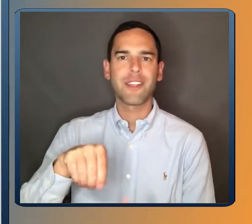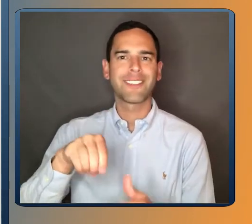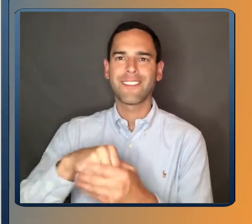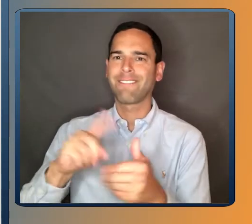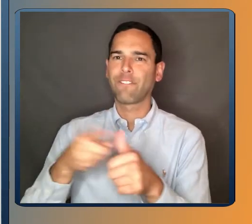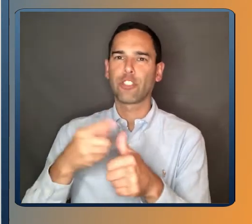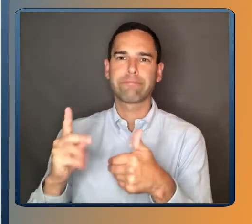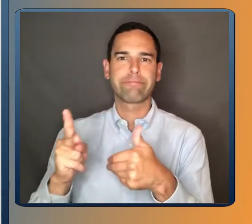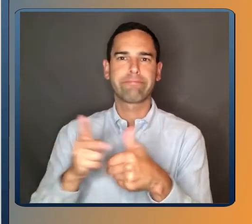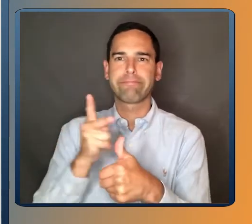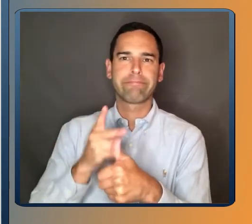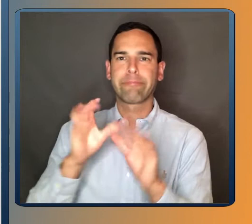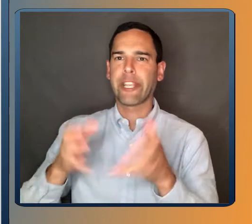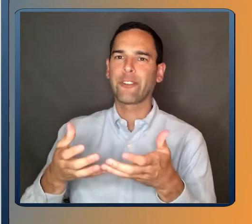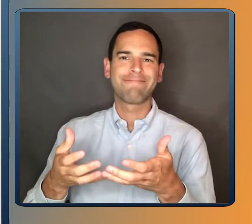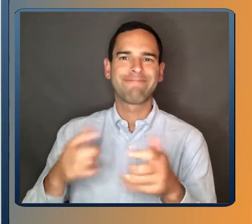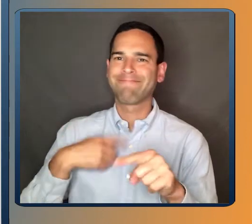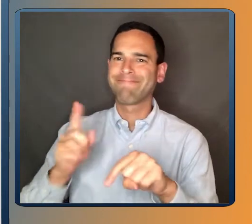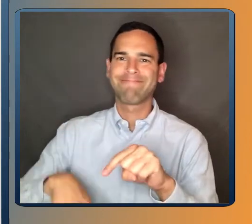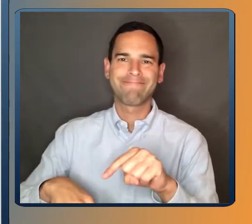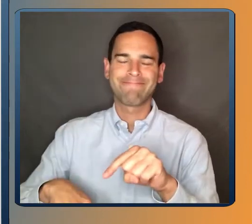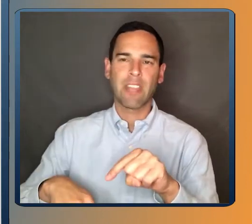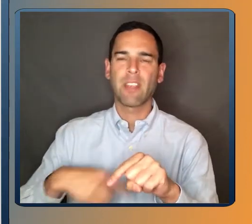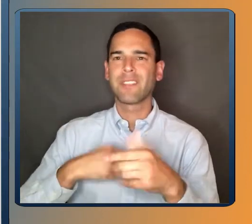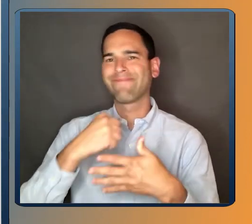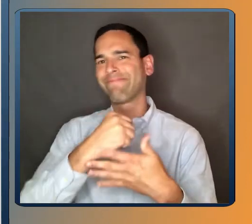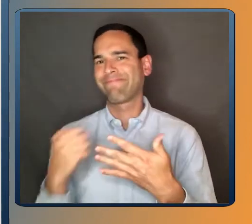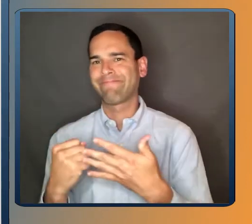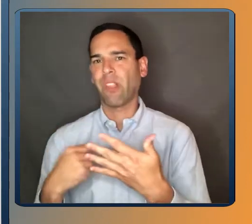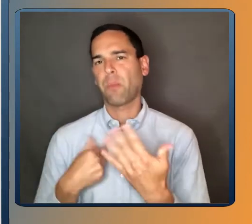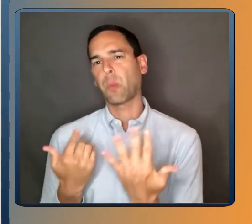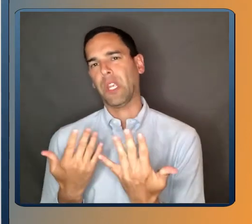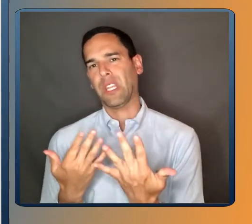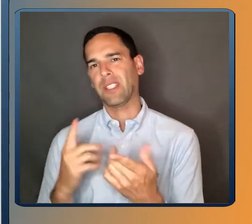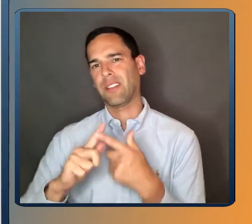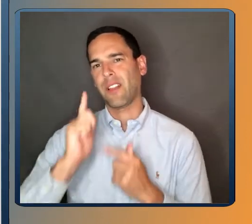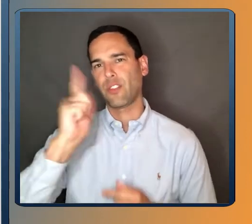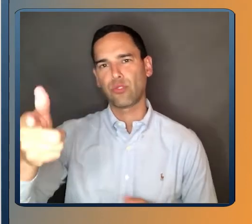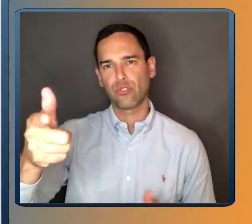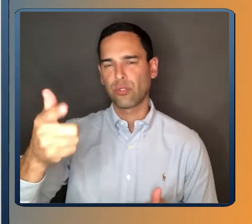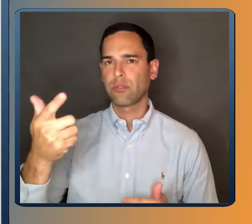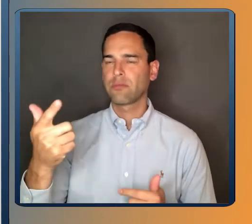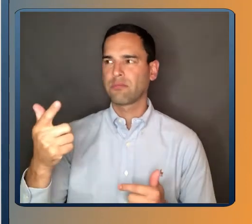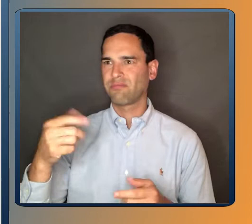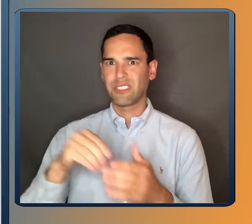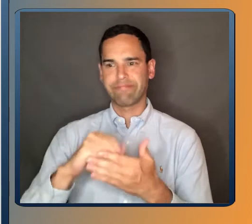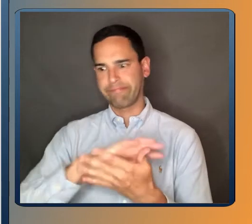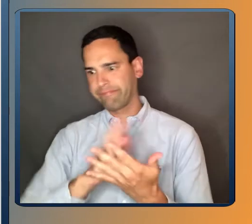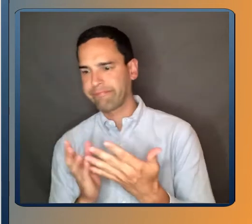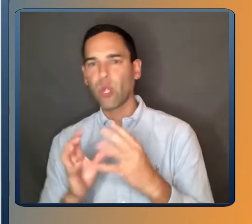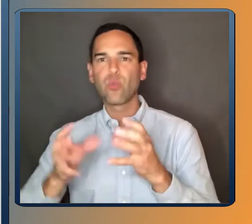not able to be placed in their risk group. And so I could not get my vaccine until the